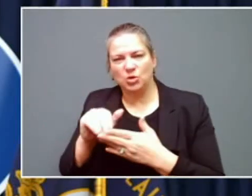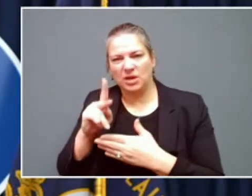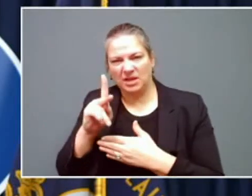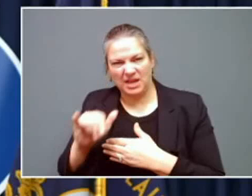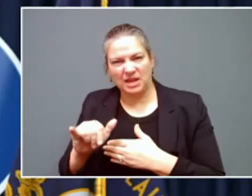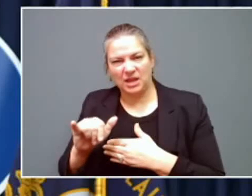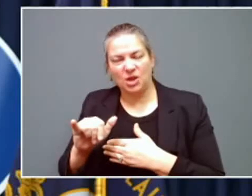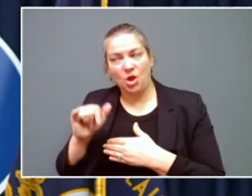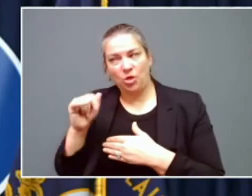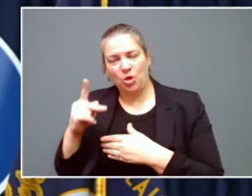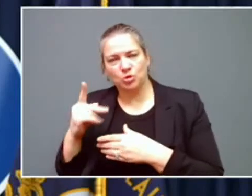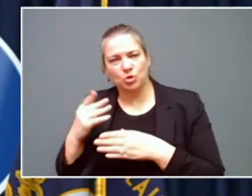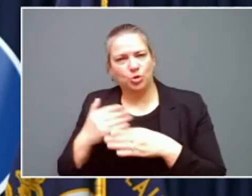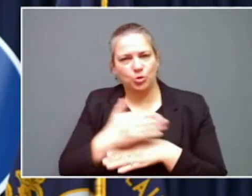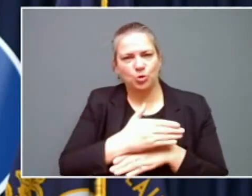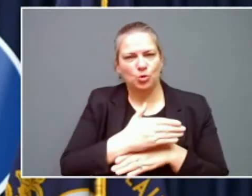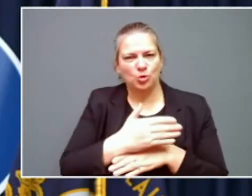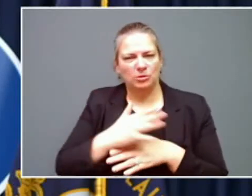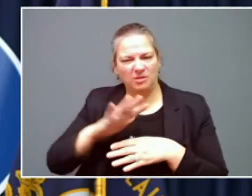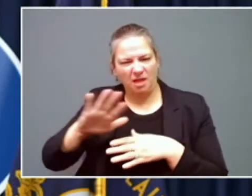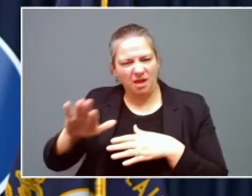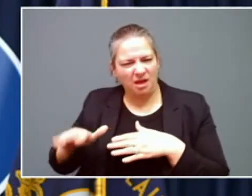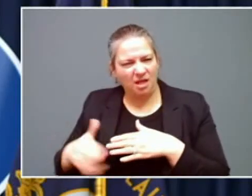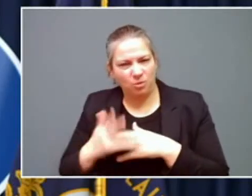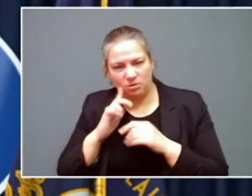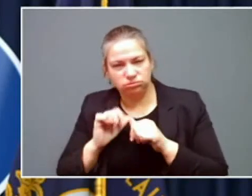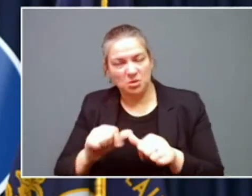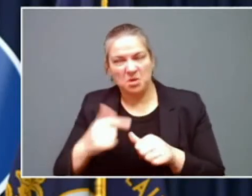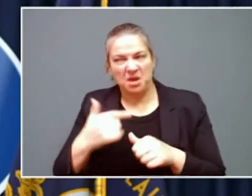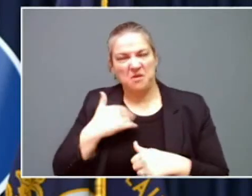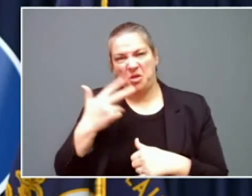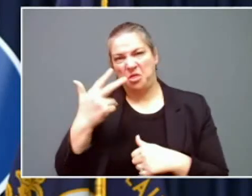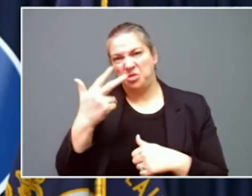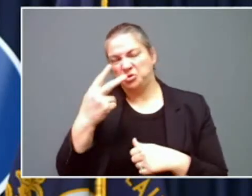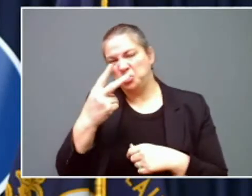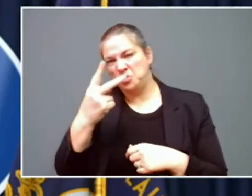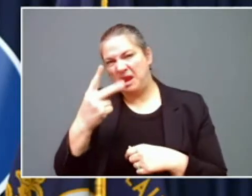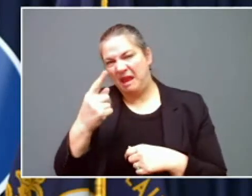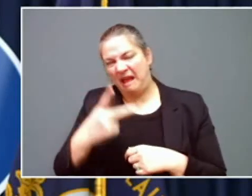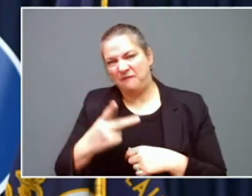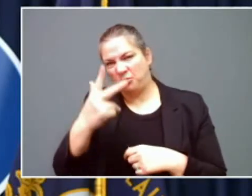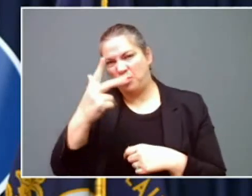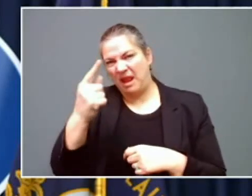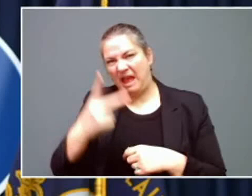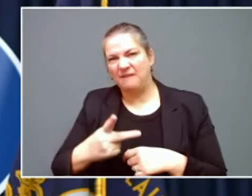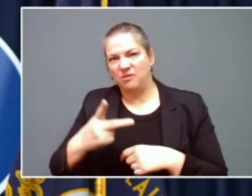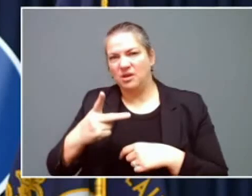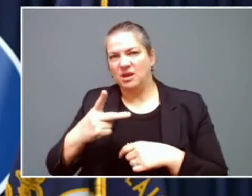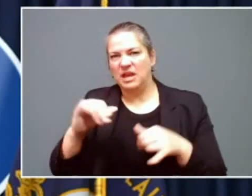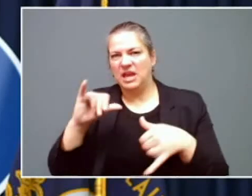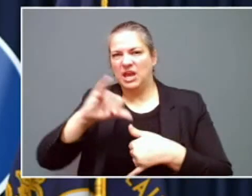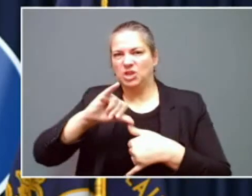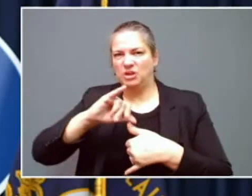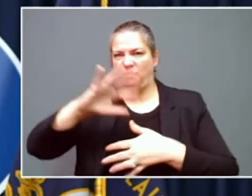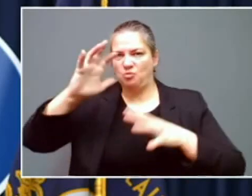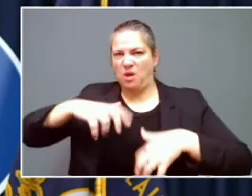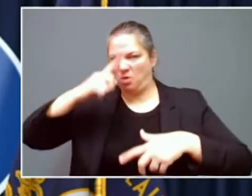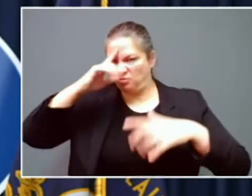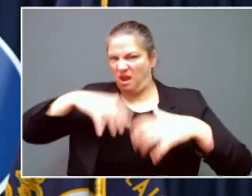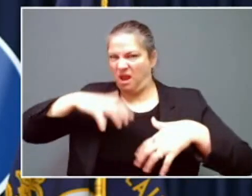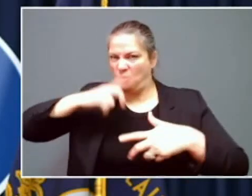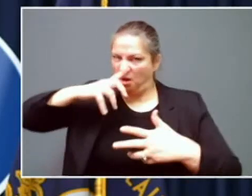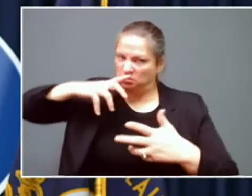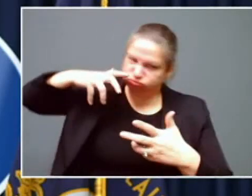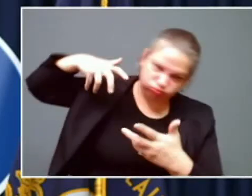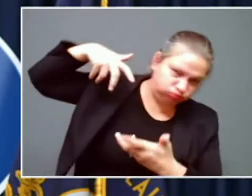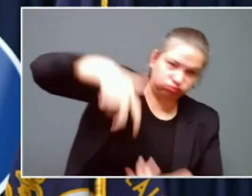night as the area is expected to get two and a half to three and a half inches of rain. We've declared this state of emergency and you